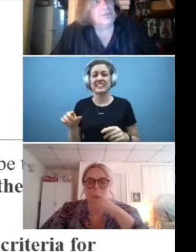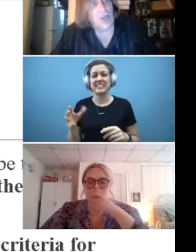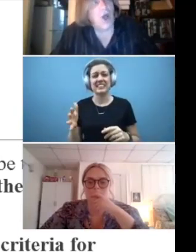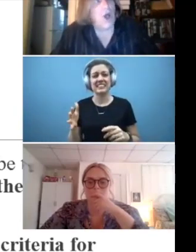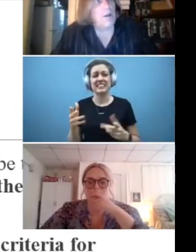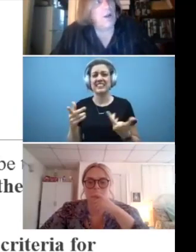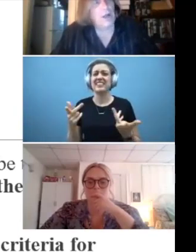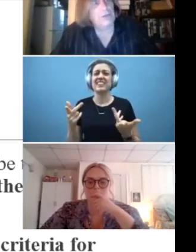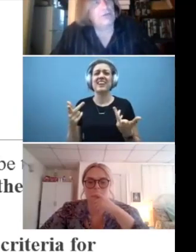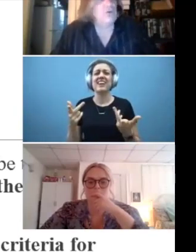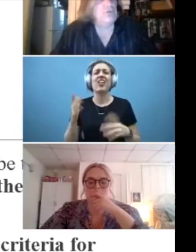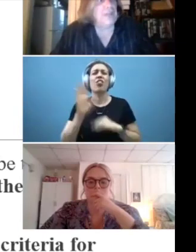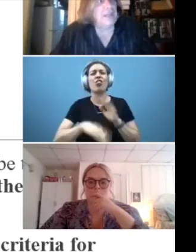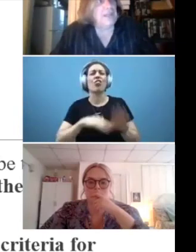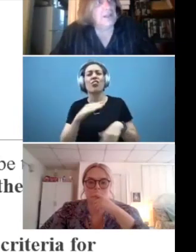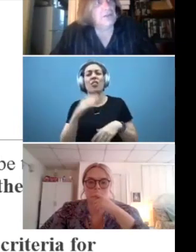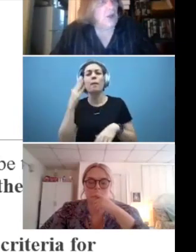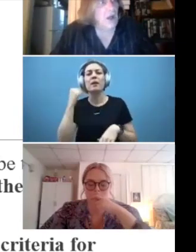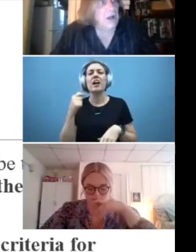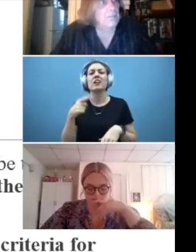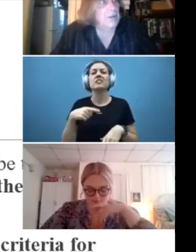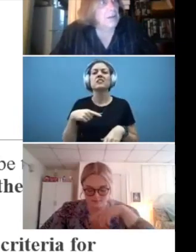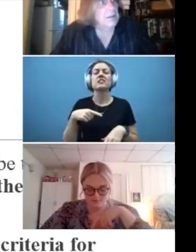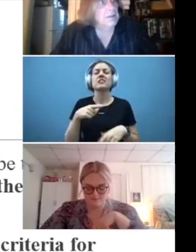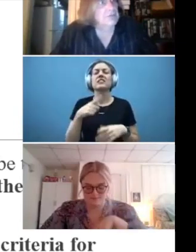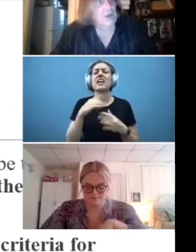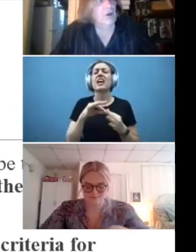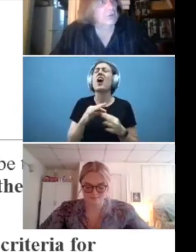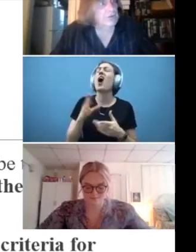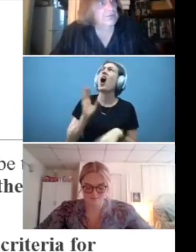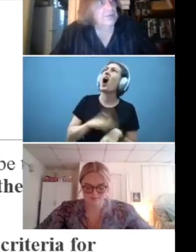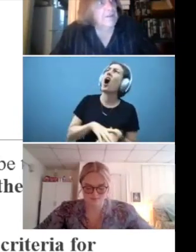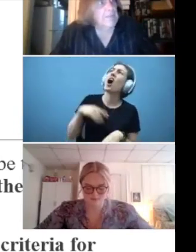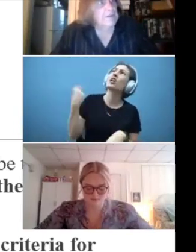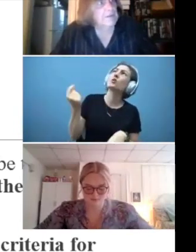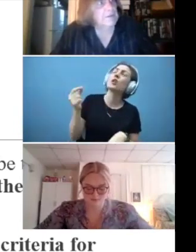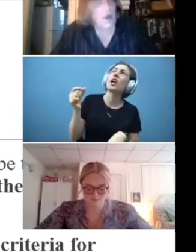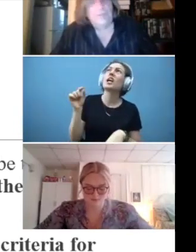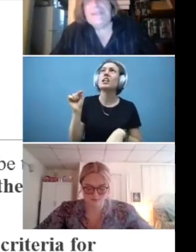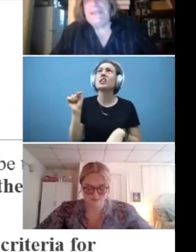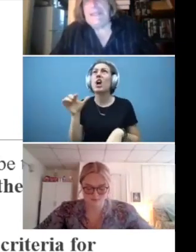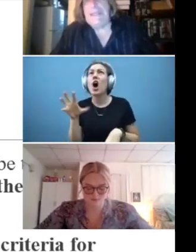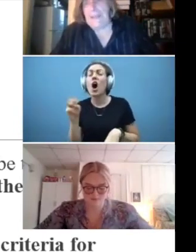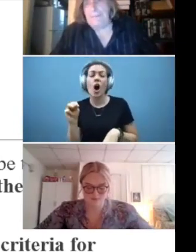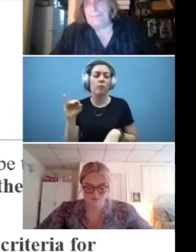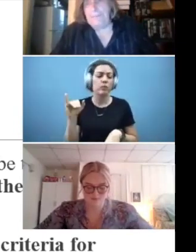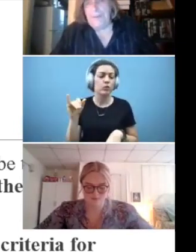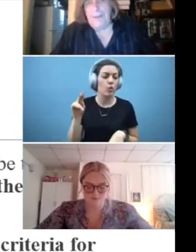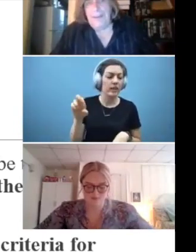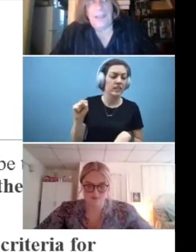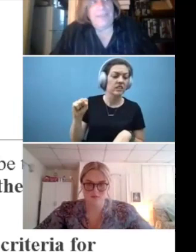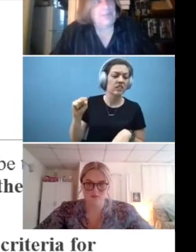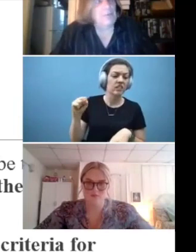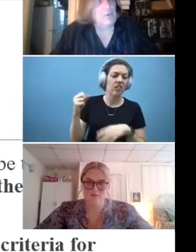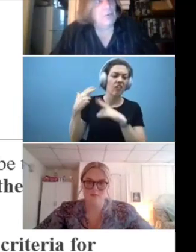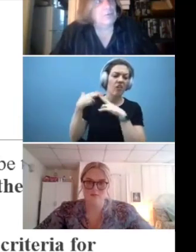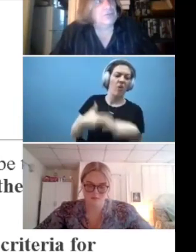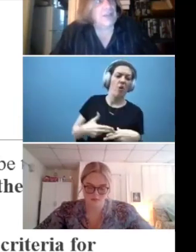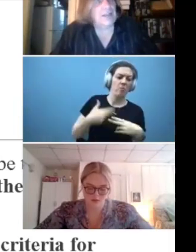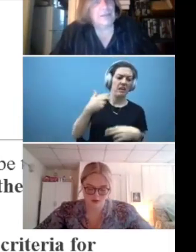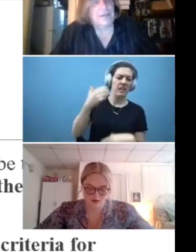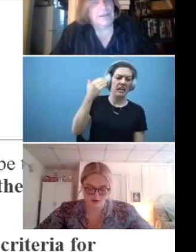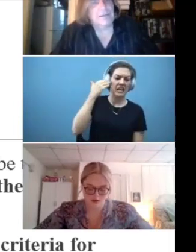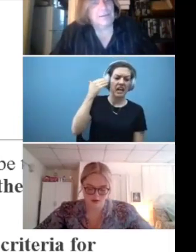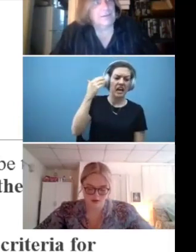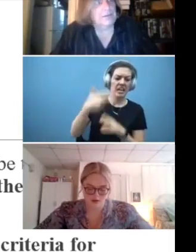you said Tom on Tuesday, Tom Jones called me a name and someone will